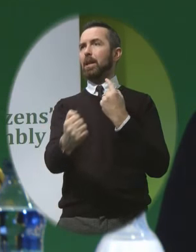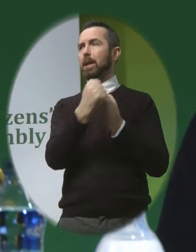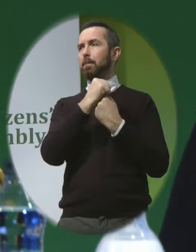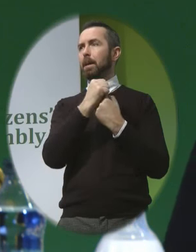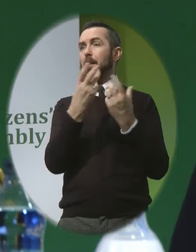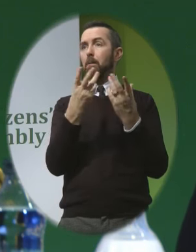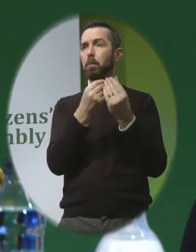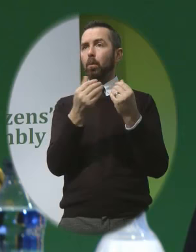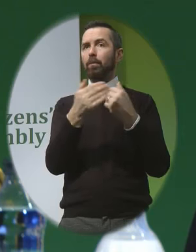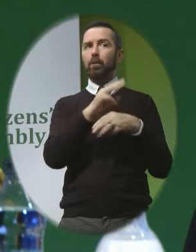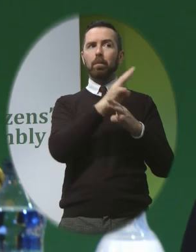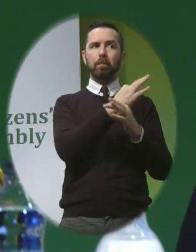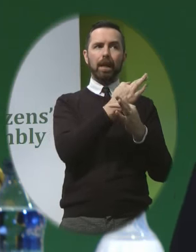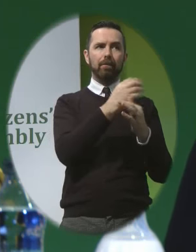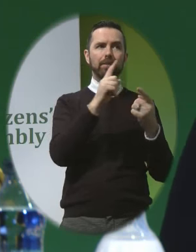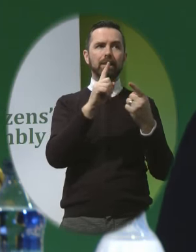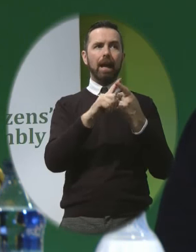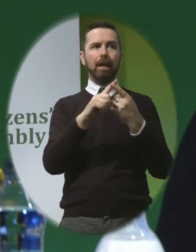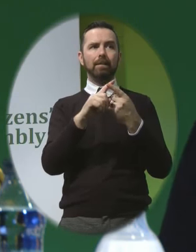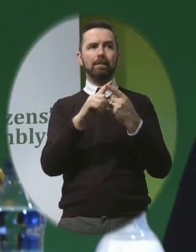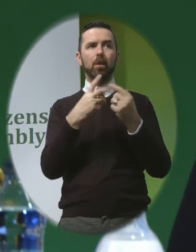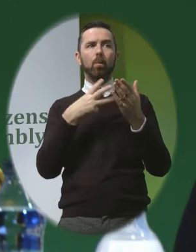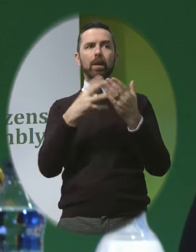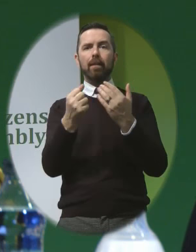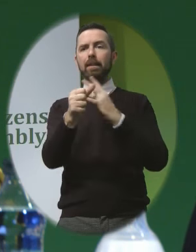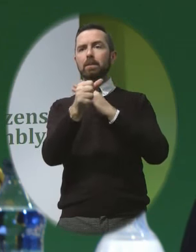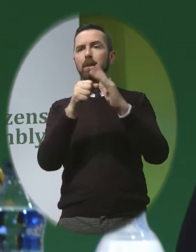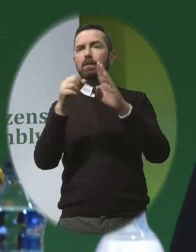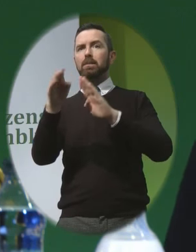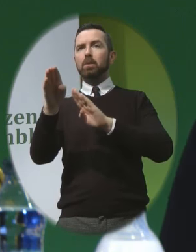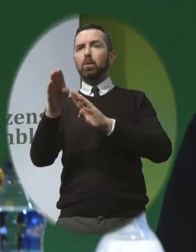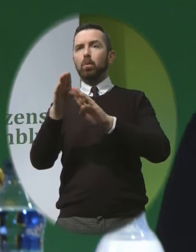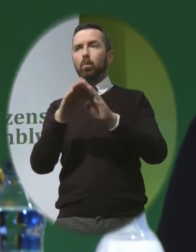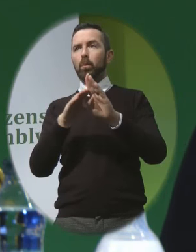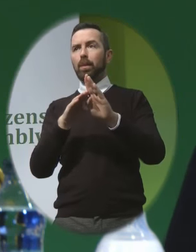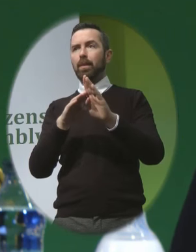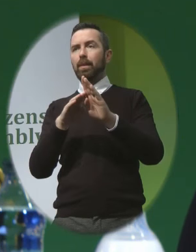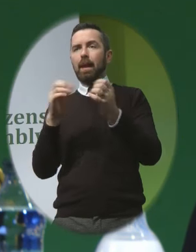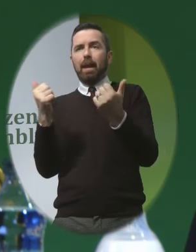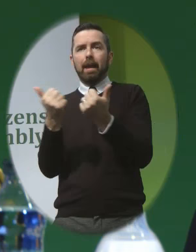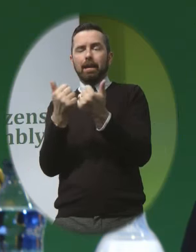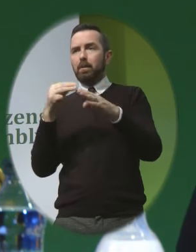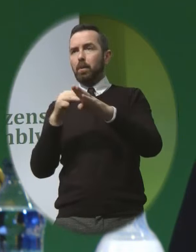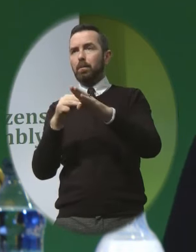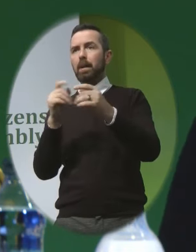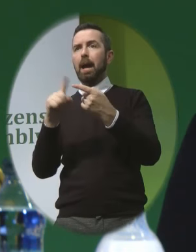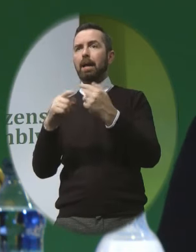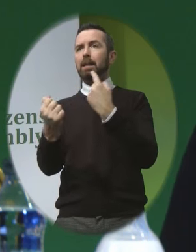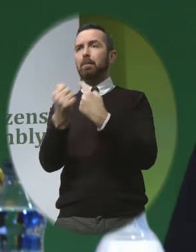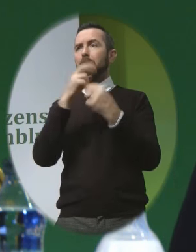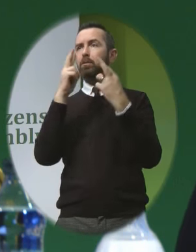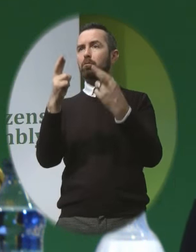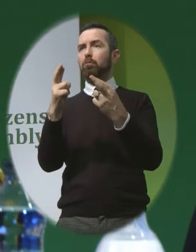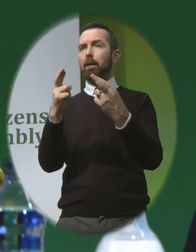Both for parents and their whole experience of diagnosis And ultimately, on the child's right to life And being cherished and